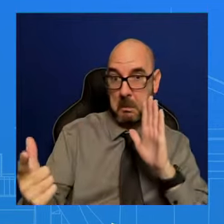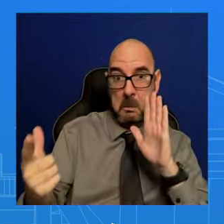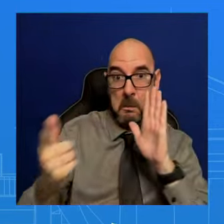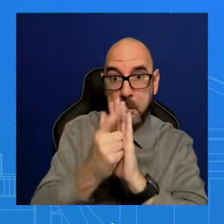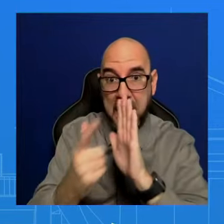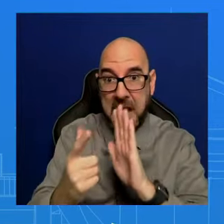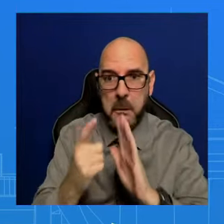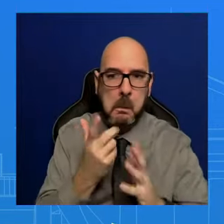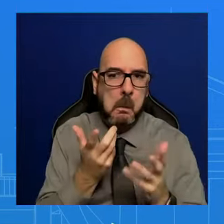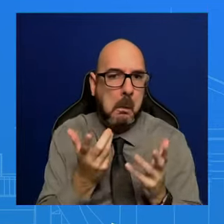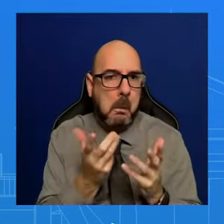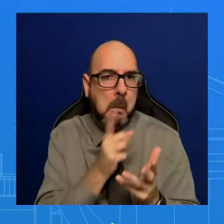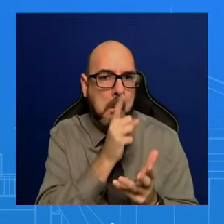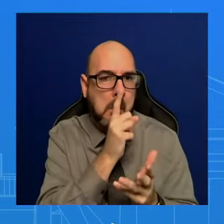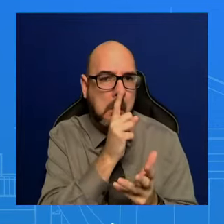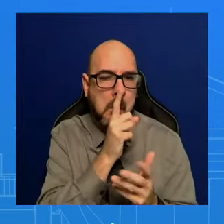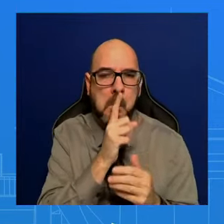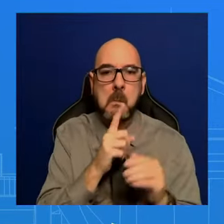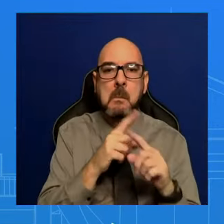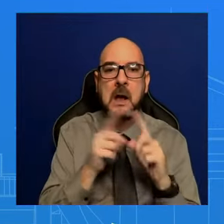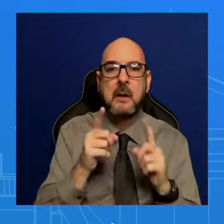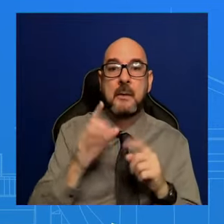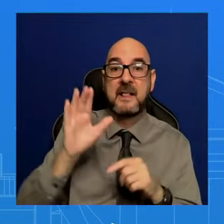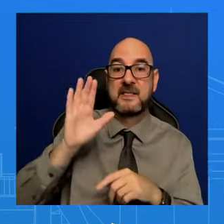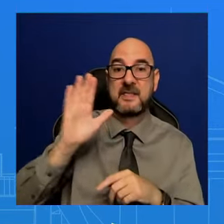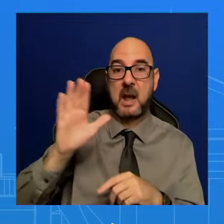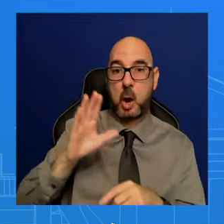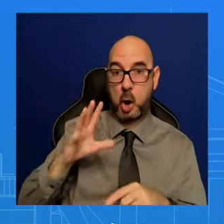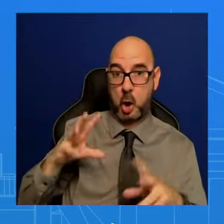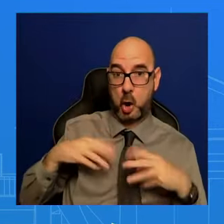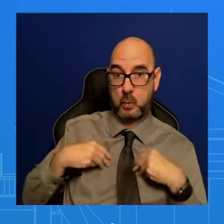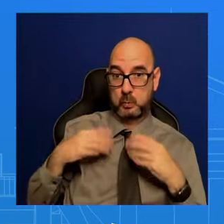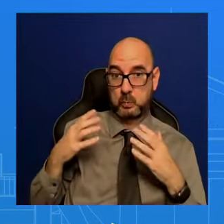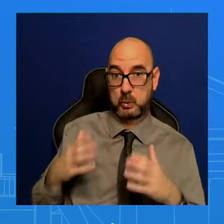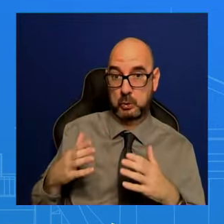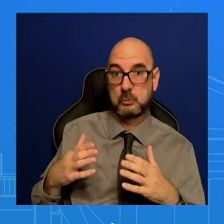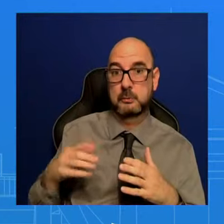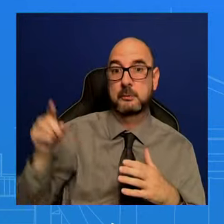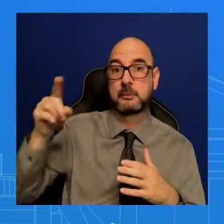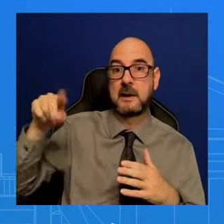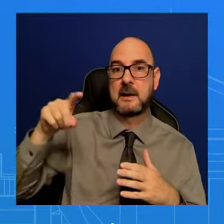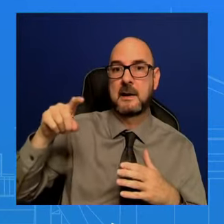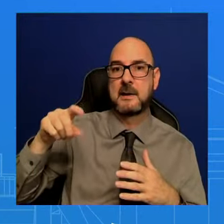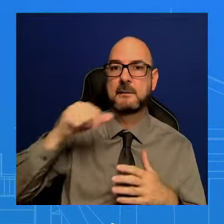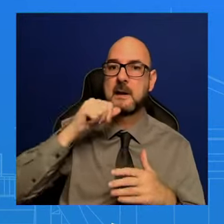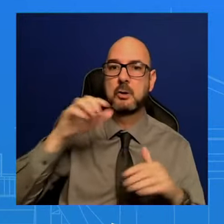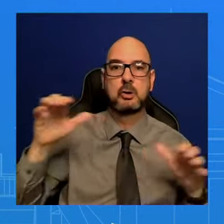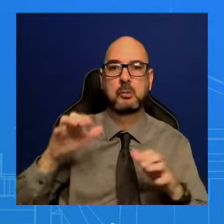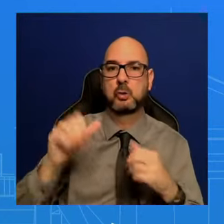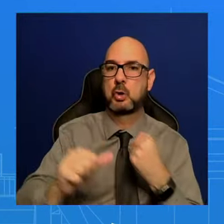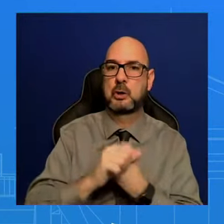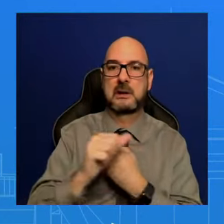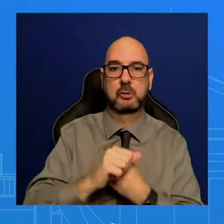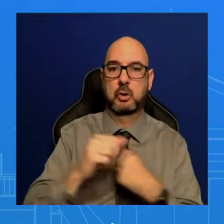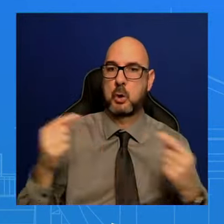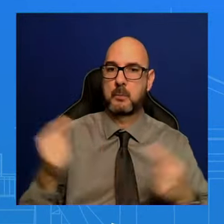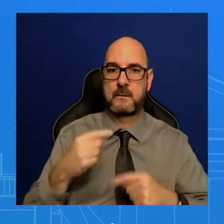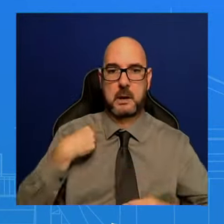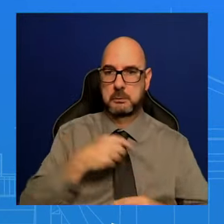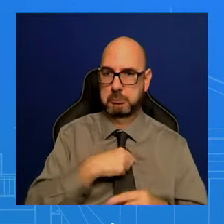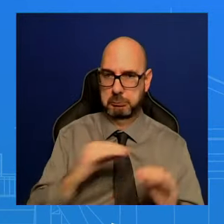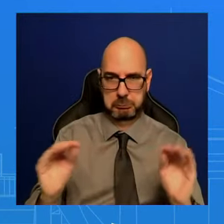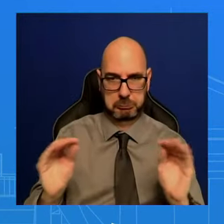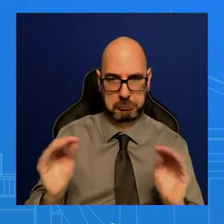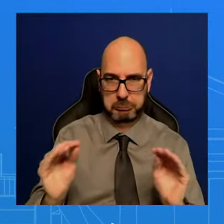ownership isn't in the hands of those who may do us harm. This is about our national security, obviously, and this is what we're